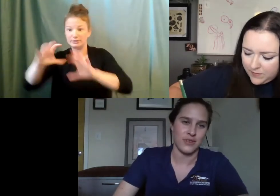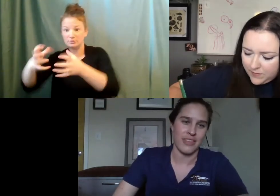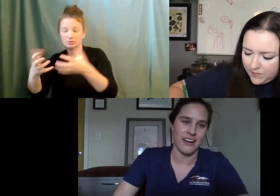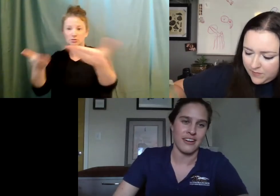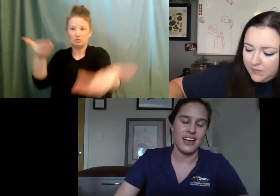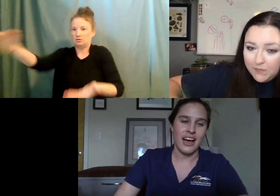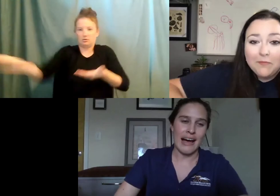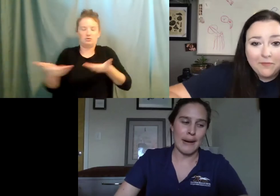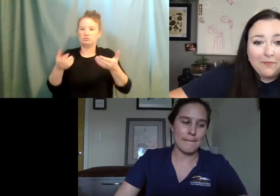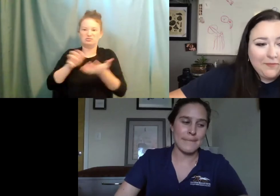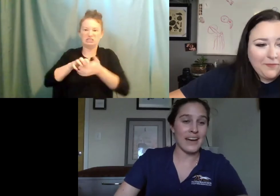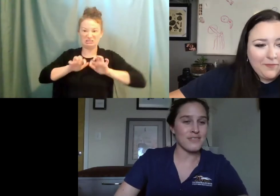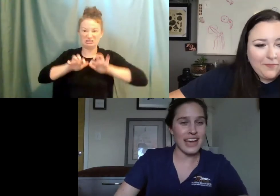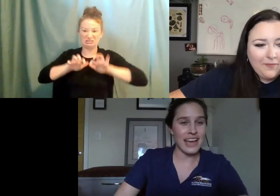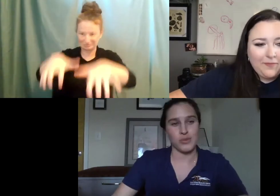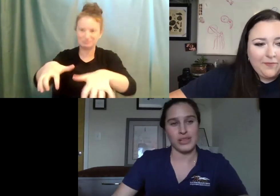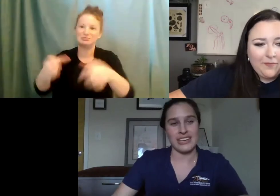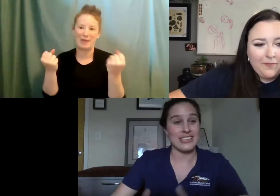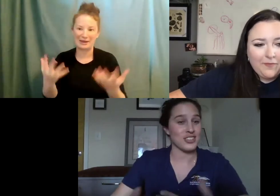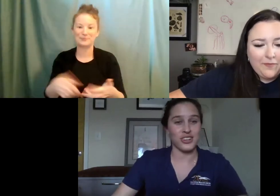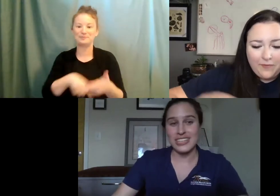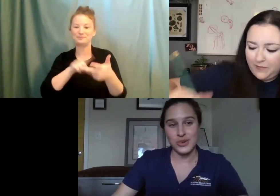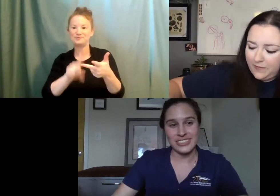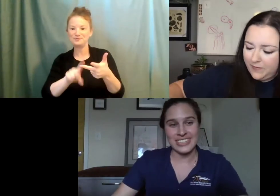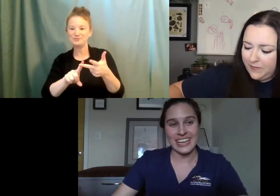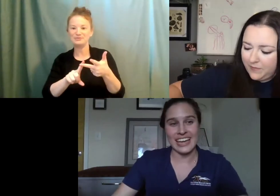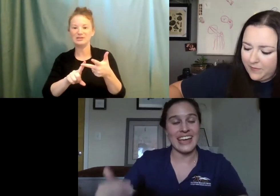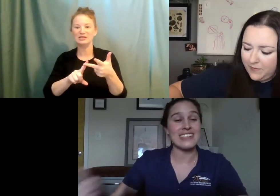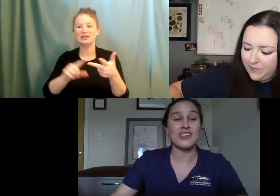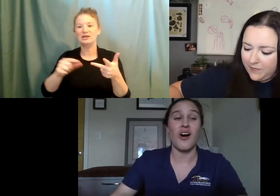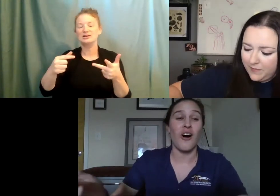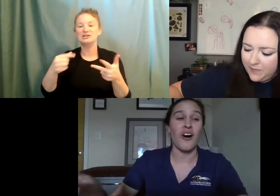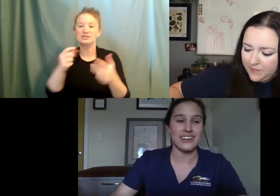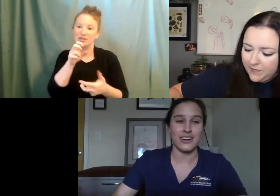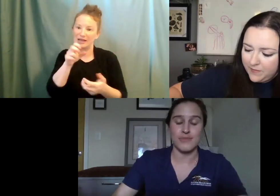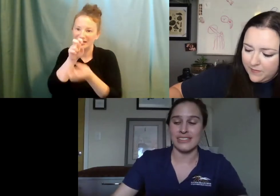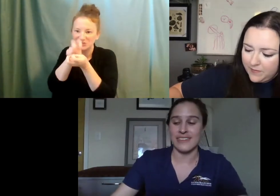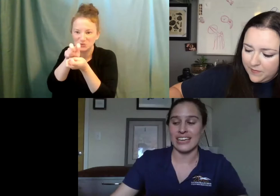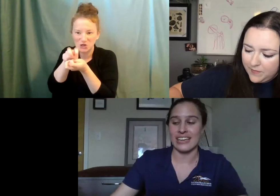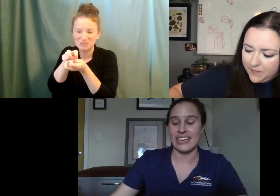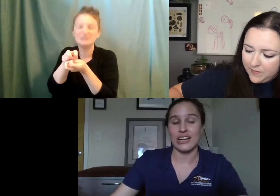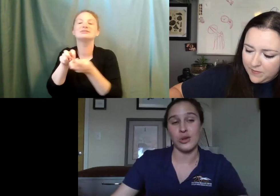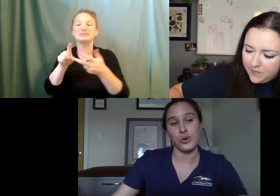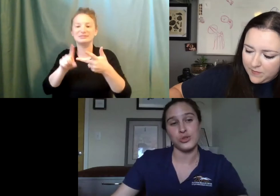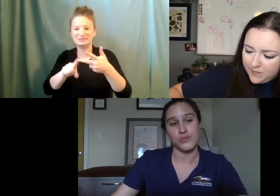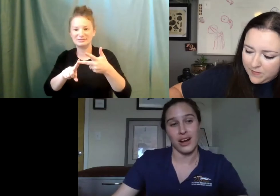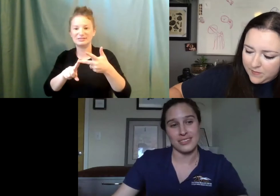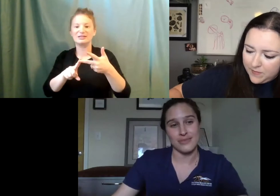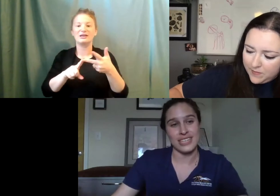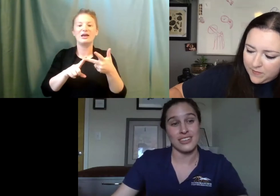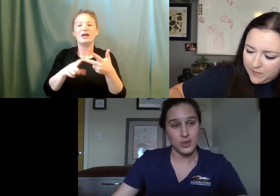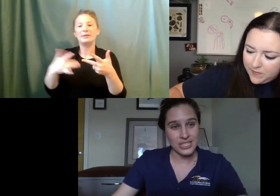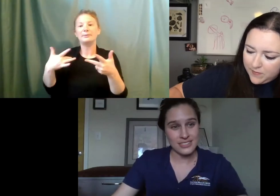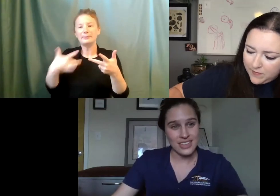possums from there. Um, after that it's normally Eastern gray squirrels again. And these are all animals that are going to be living in close